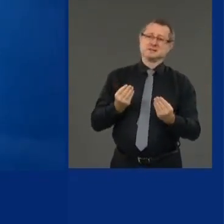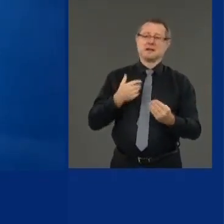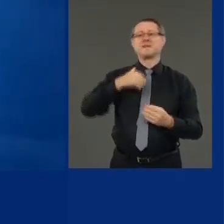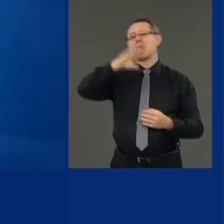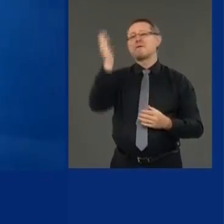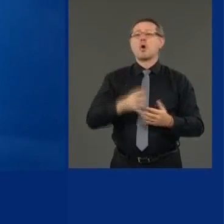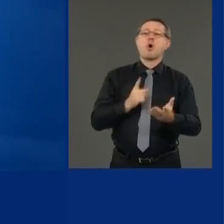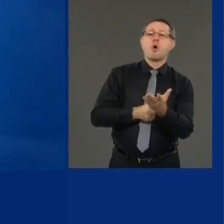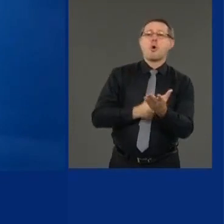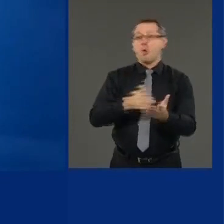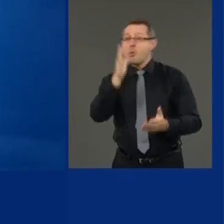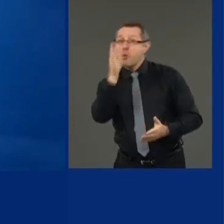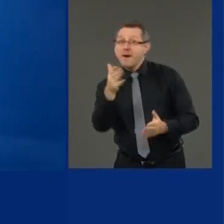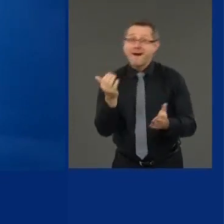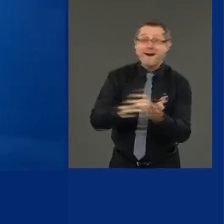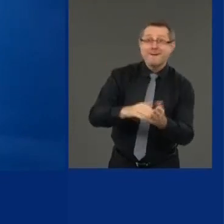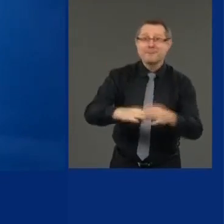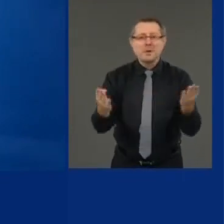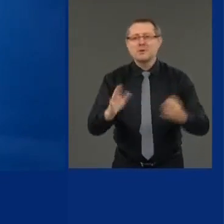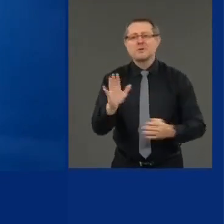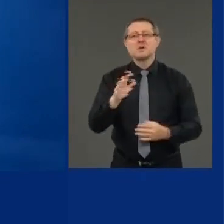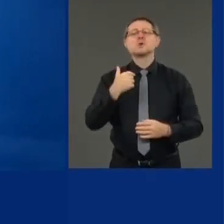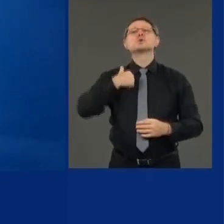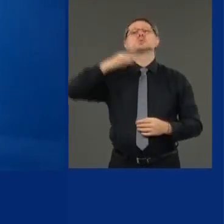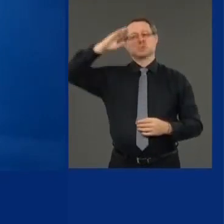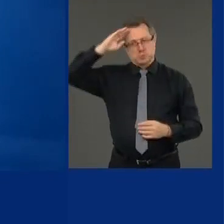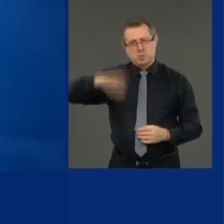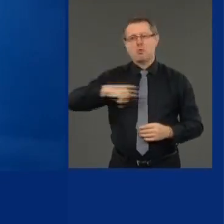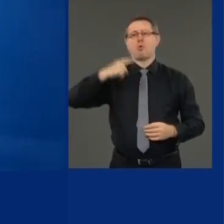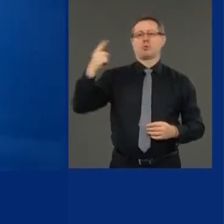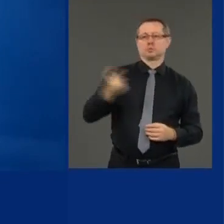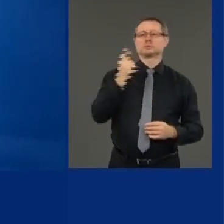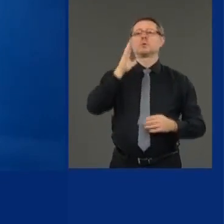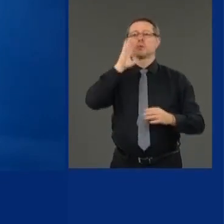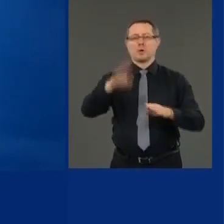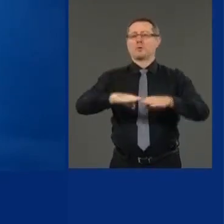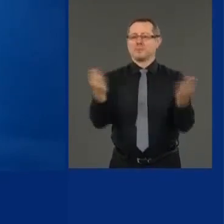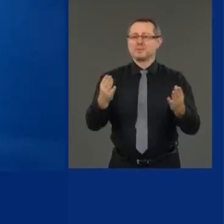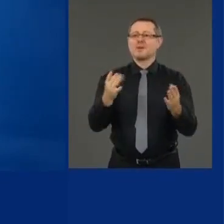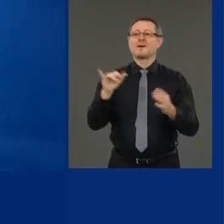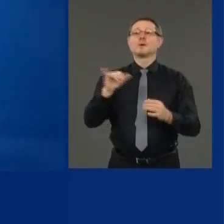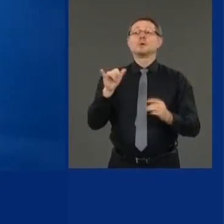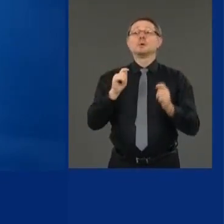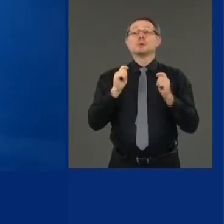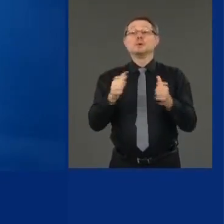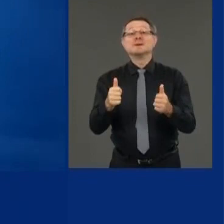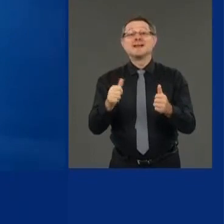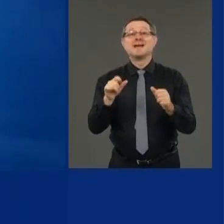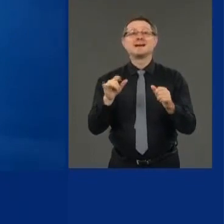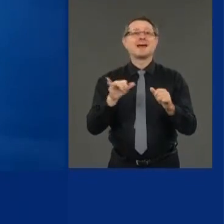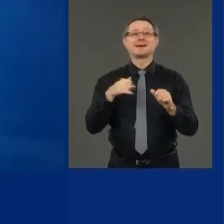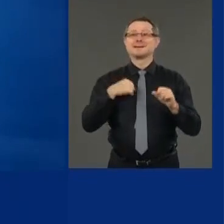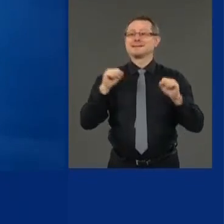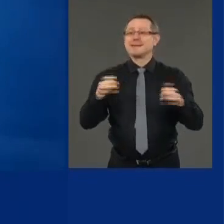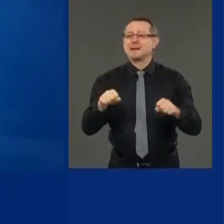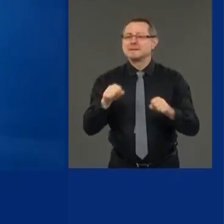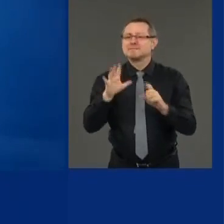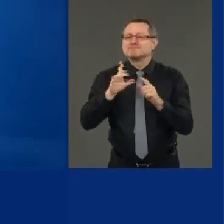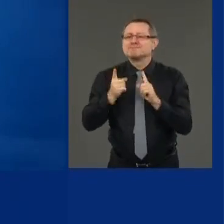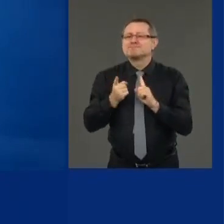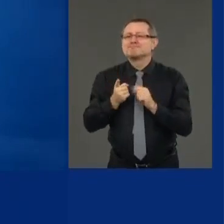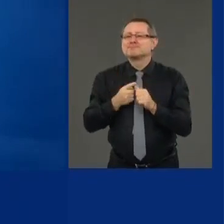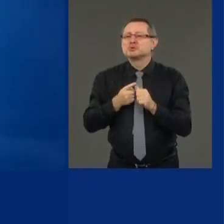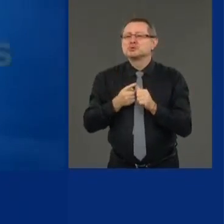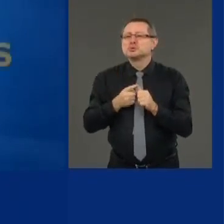was always, yes, you reopen. Of course you reopen. You reopen as quickly as you can. But you have to be smart in